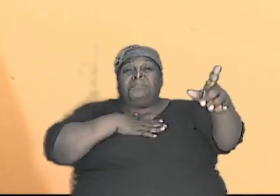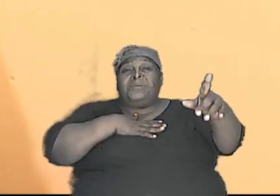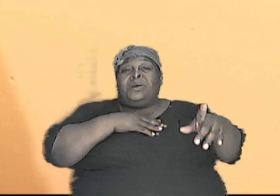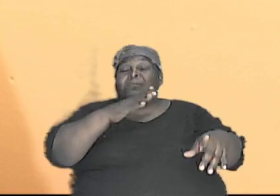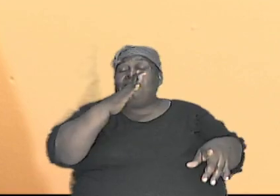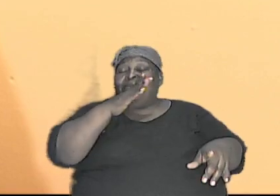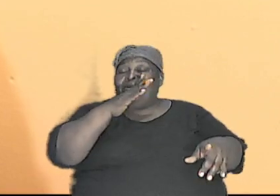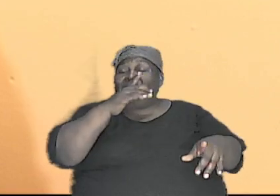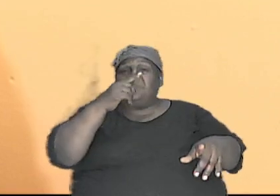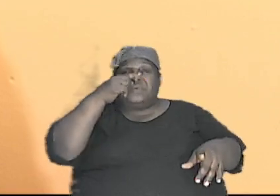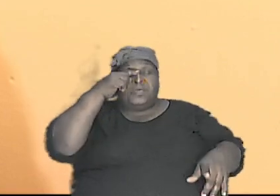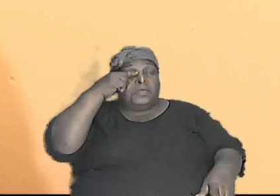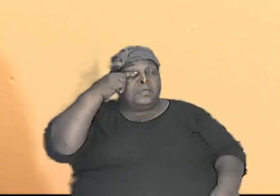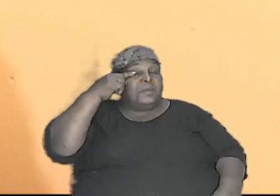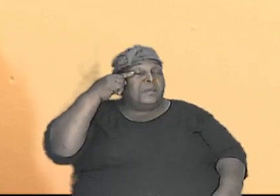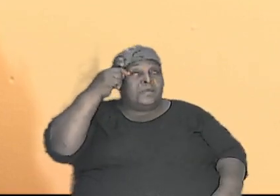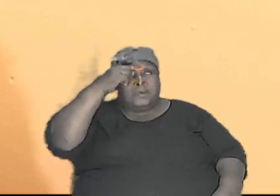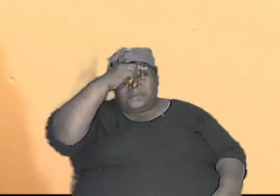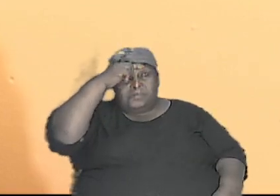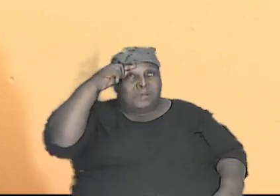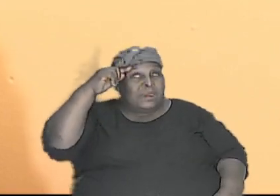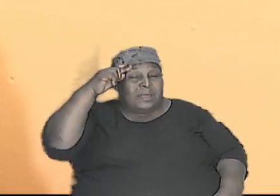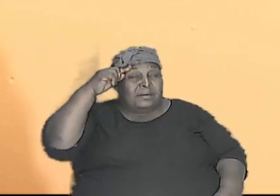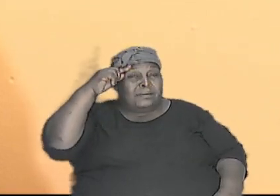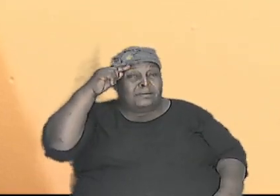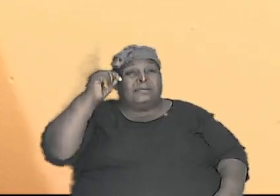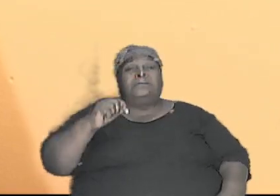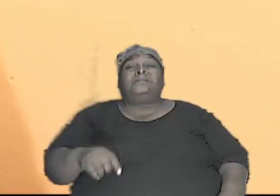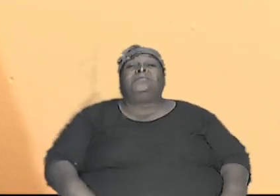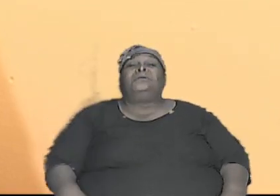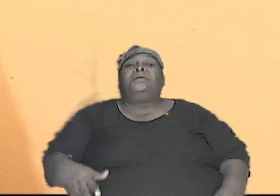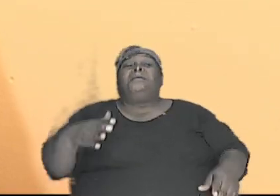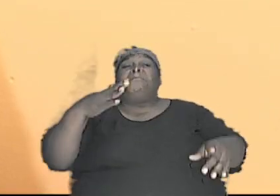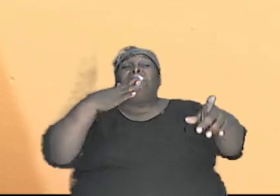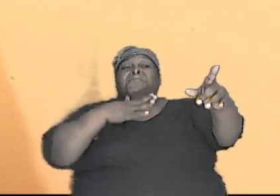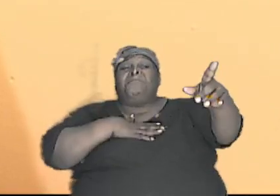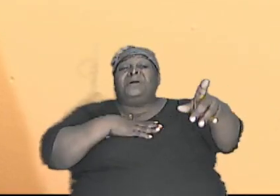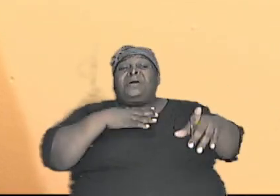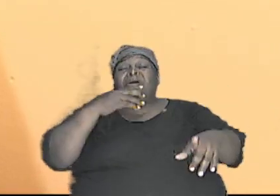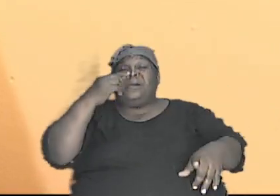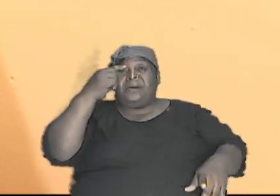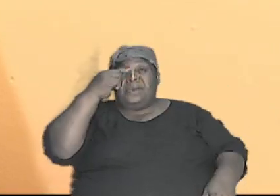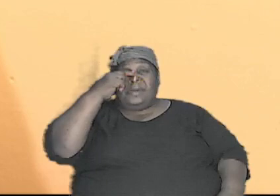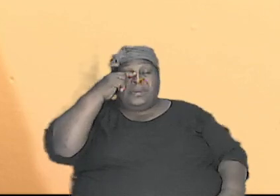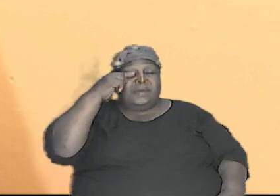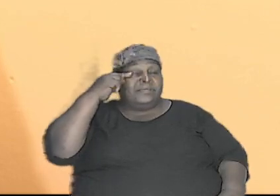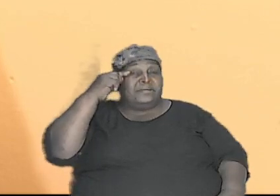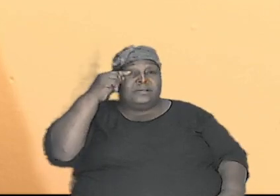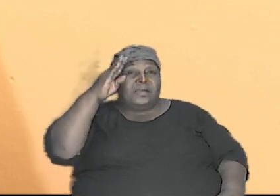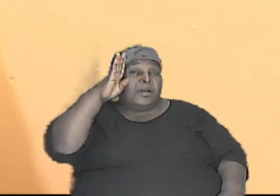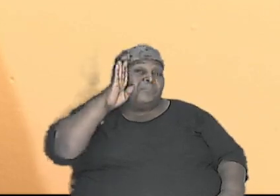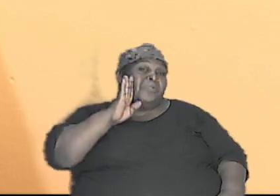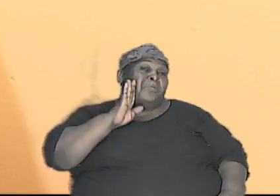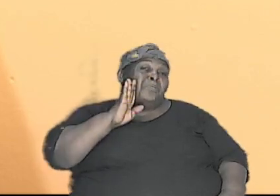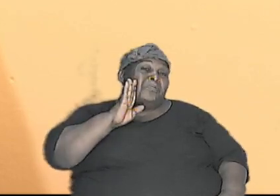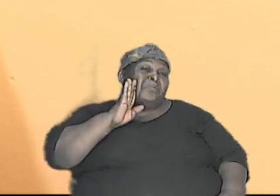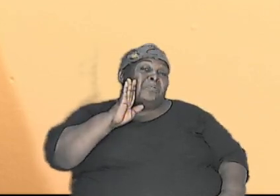eyes are black my eyes are brown